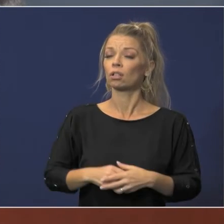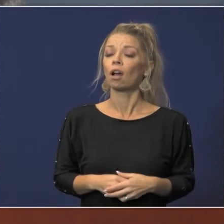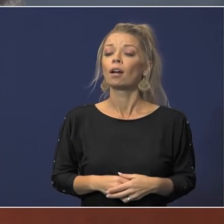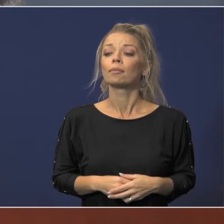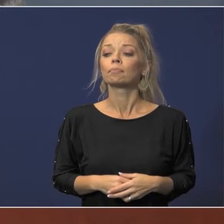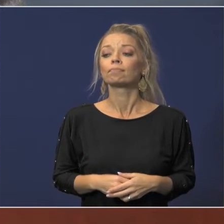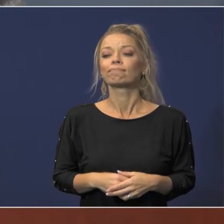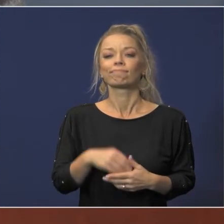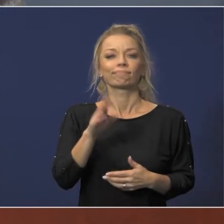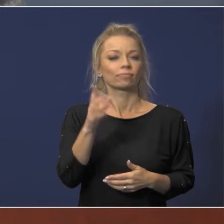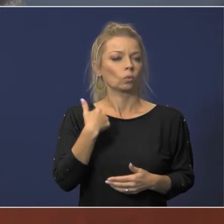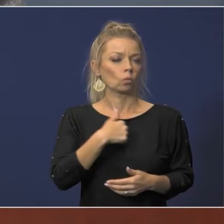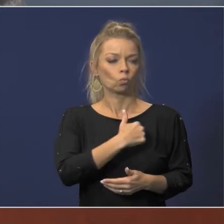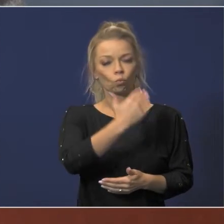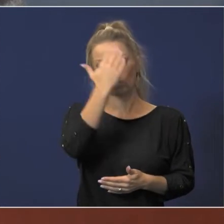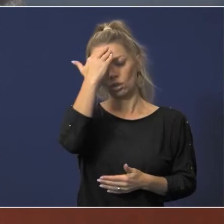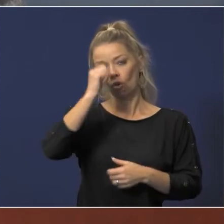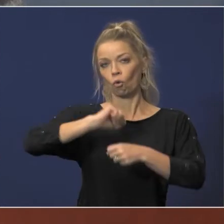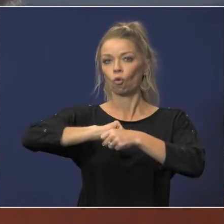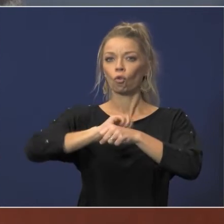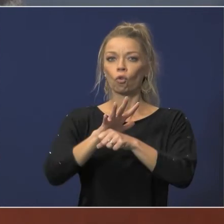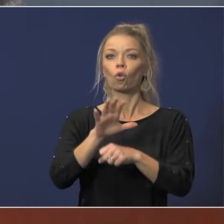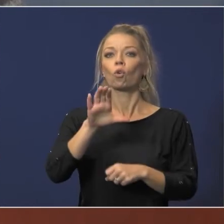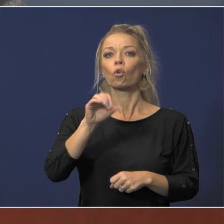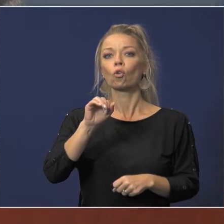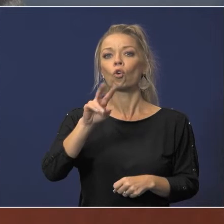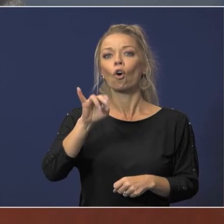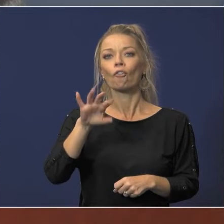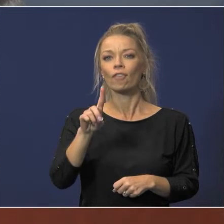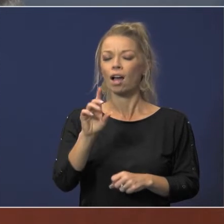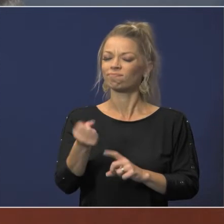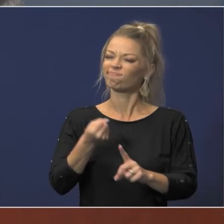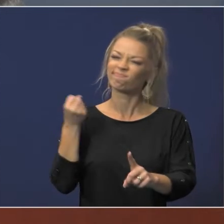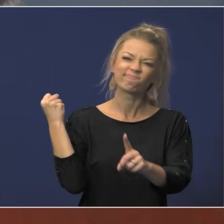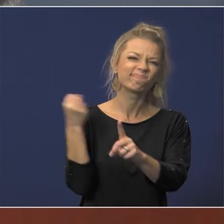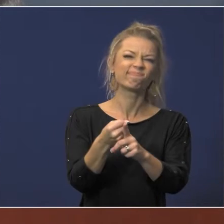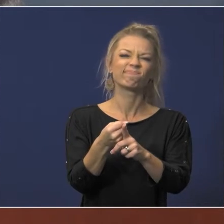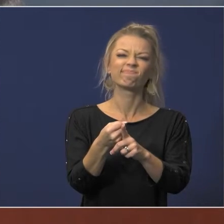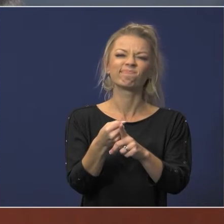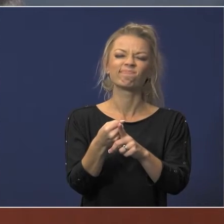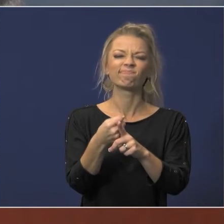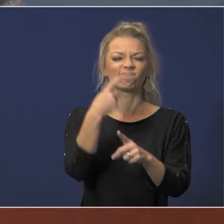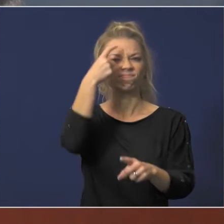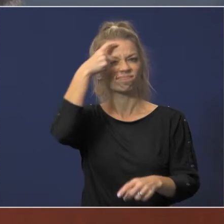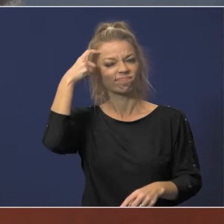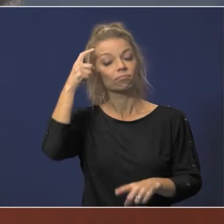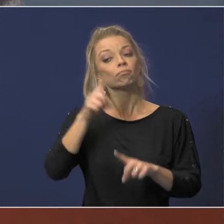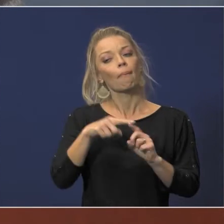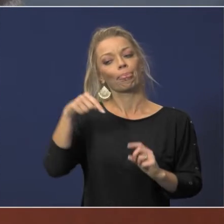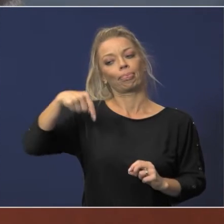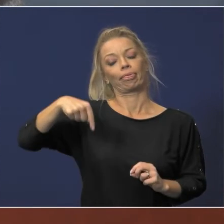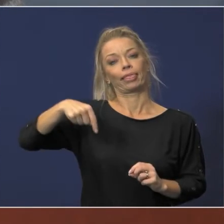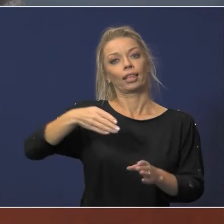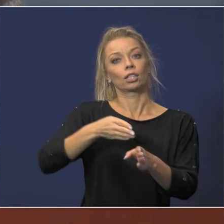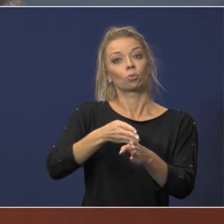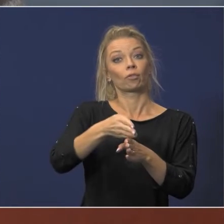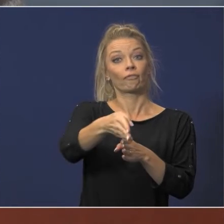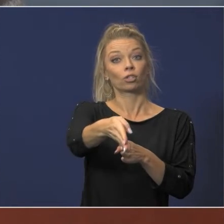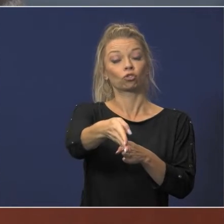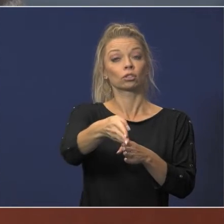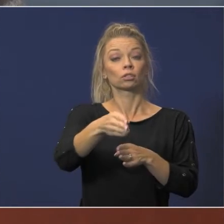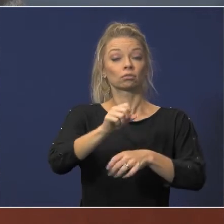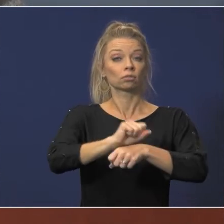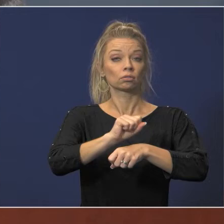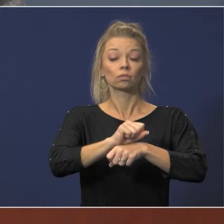as we know covet has been tremendously impactful but this profession is always